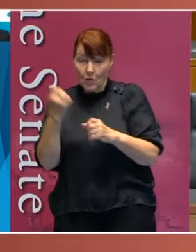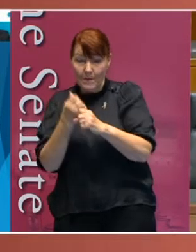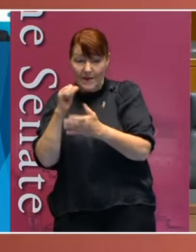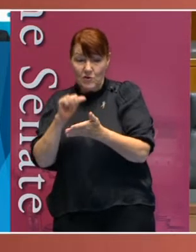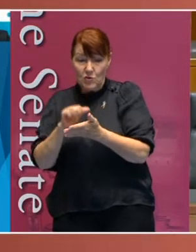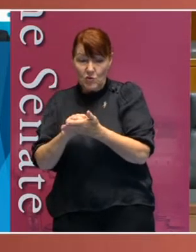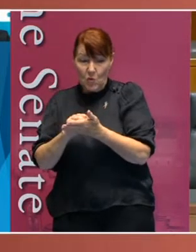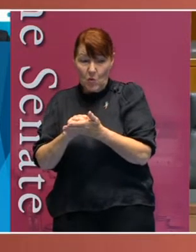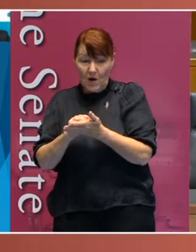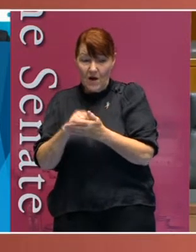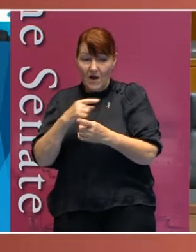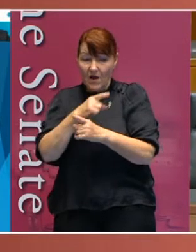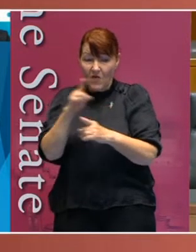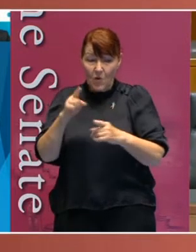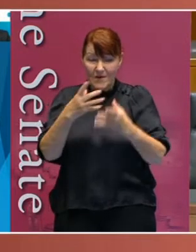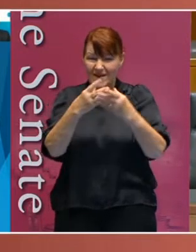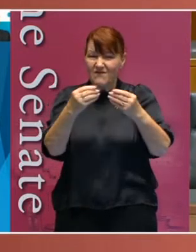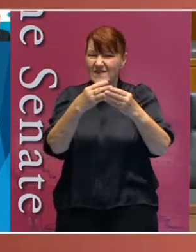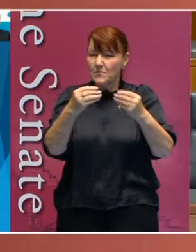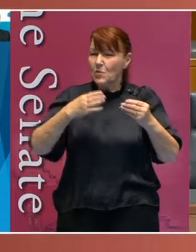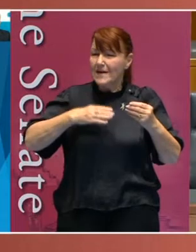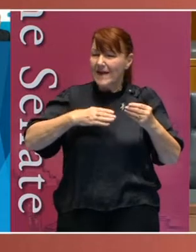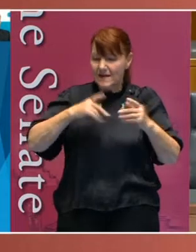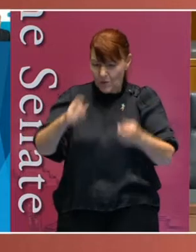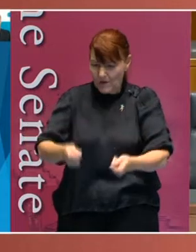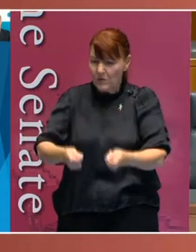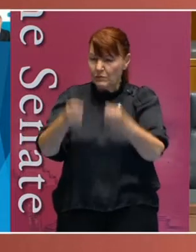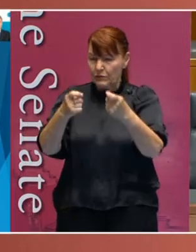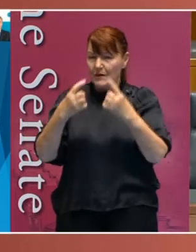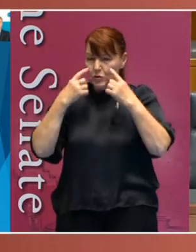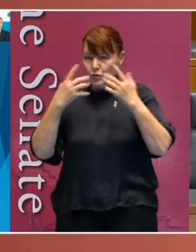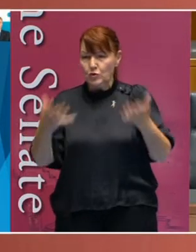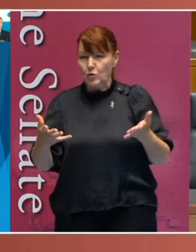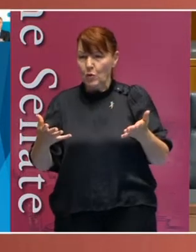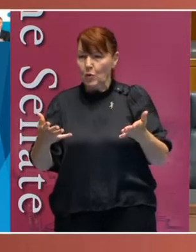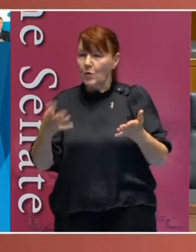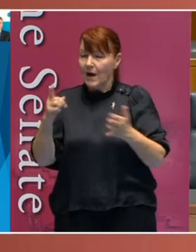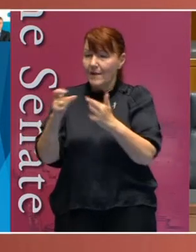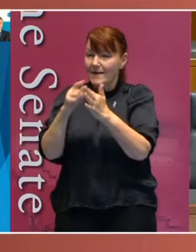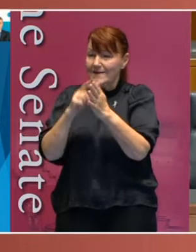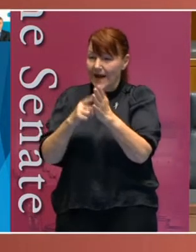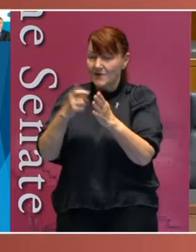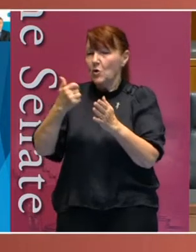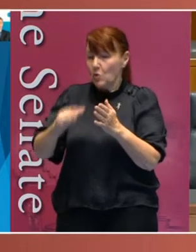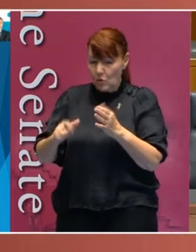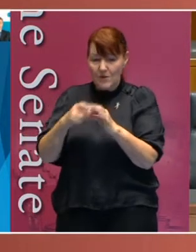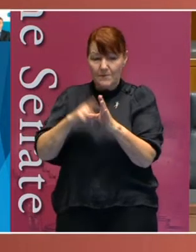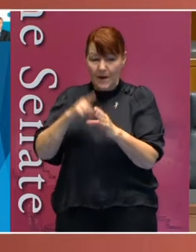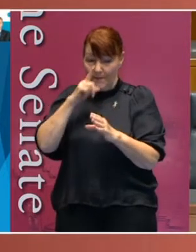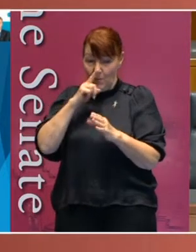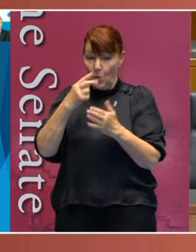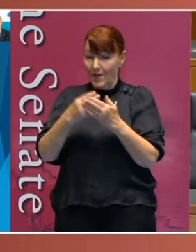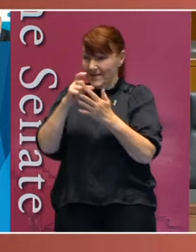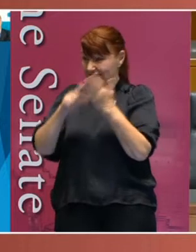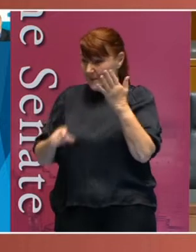make invisible need visible and that the data is able to be used by people with disability and that